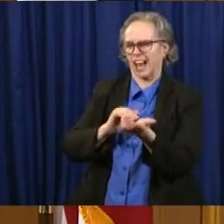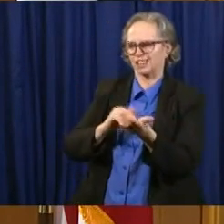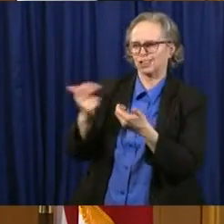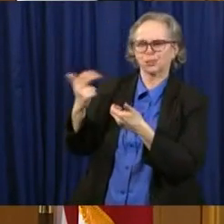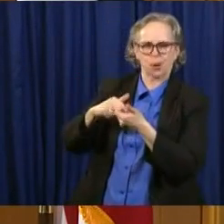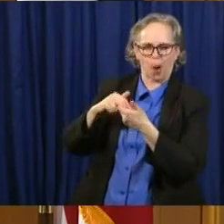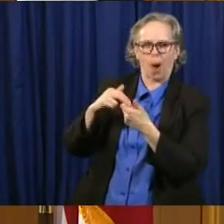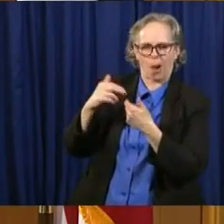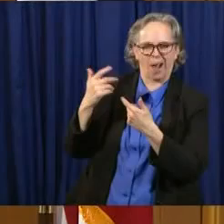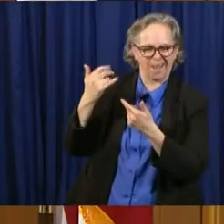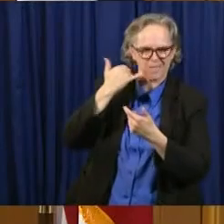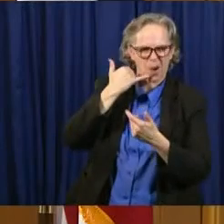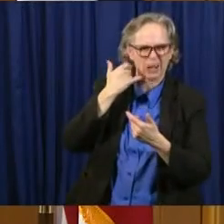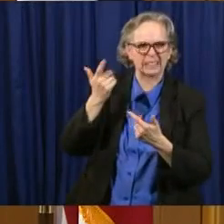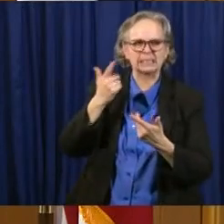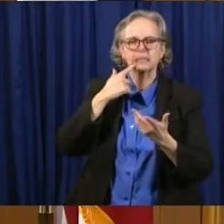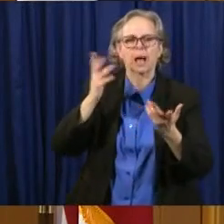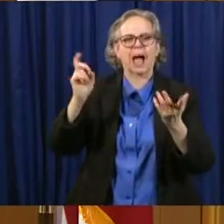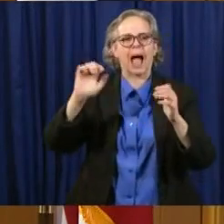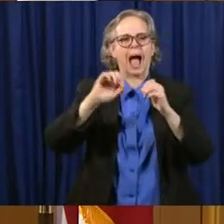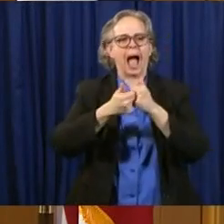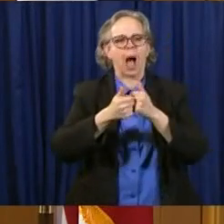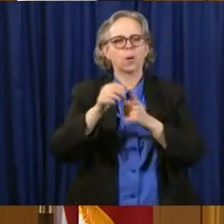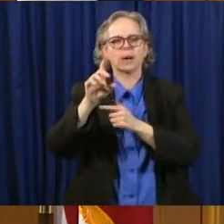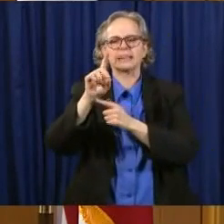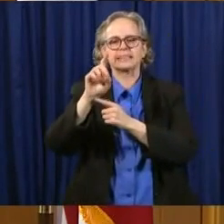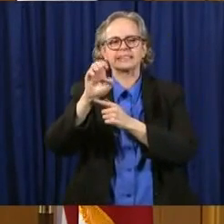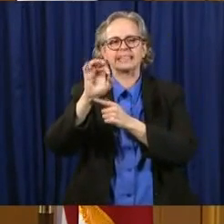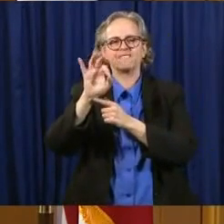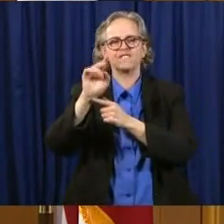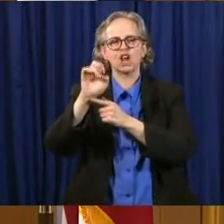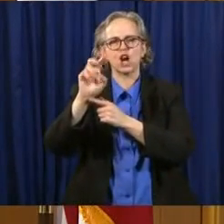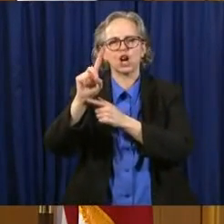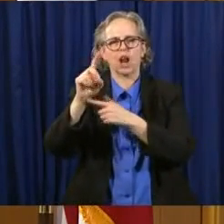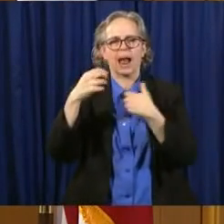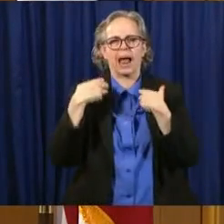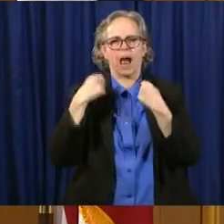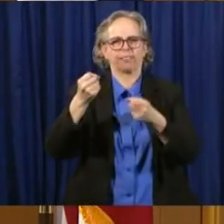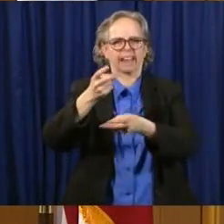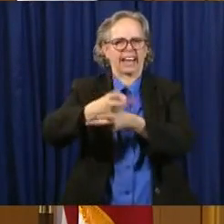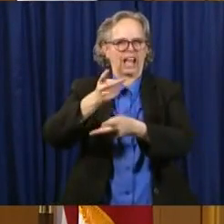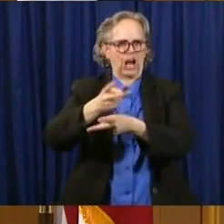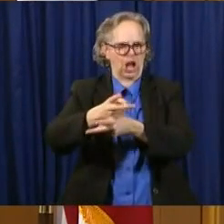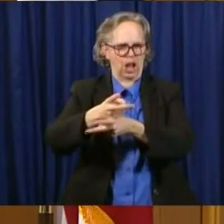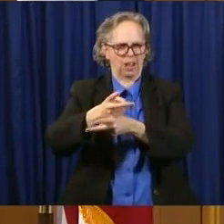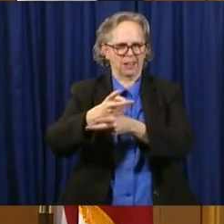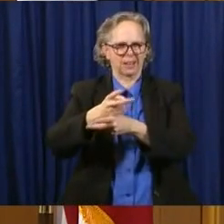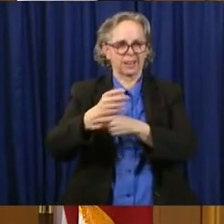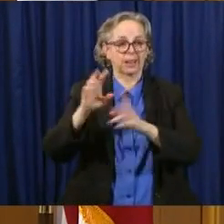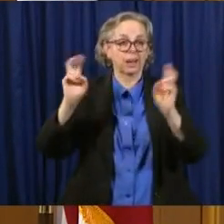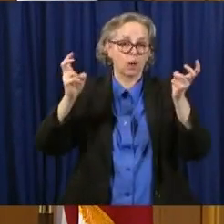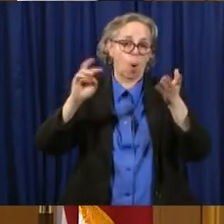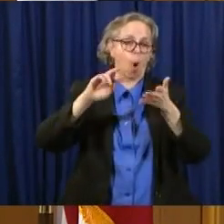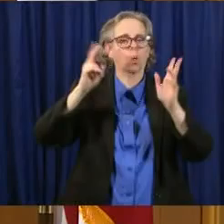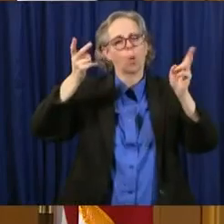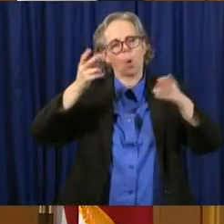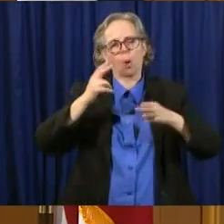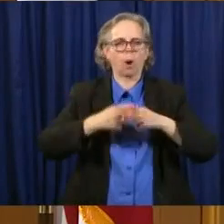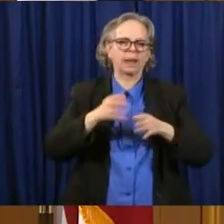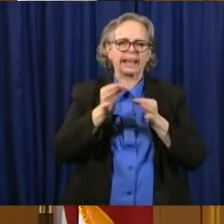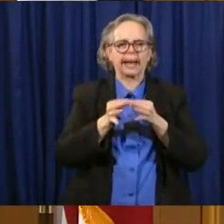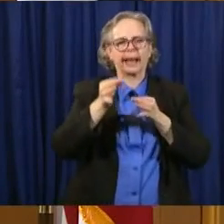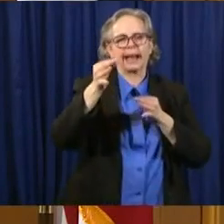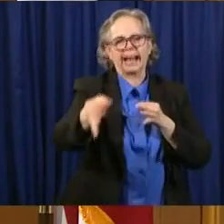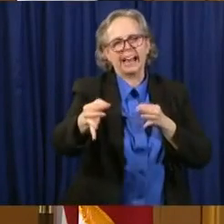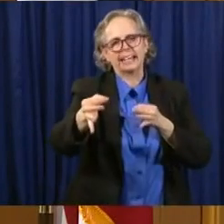a deferred healthcare. Uh, another way to describe it is delayed healthcare. Uh, and there is